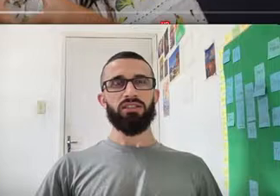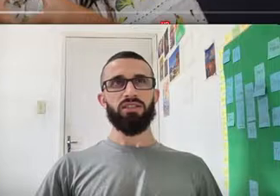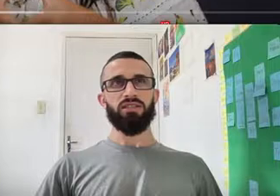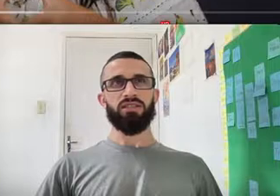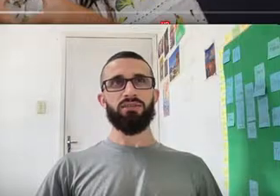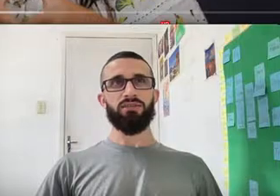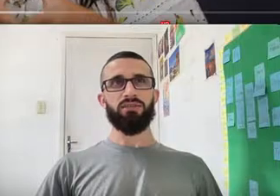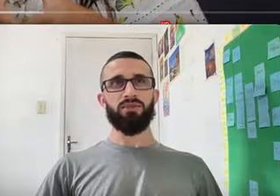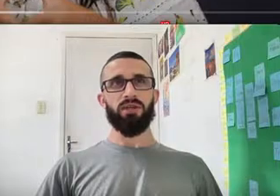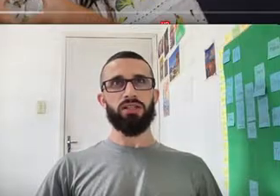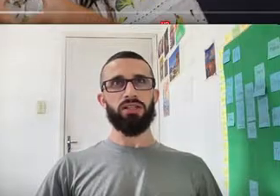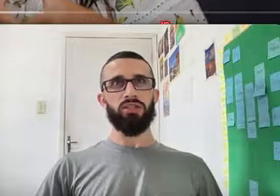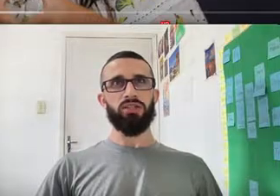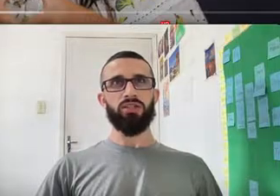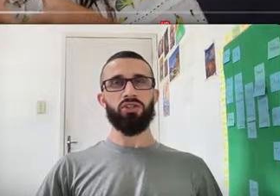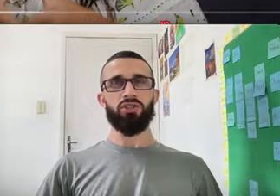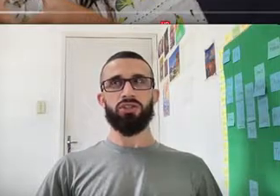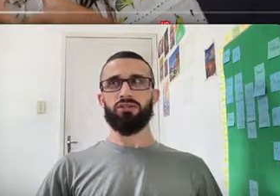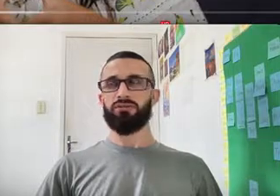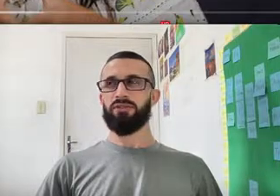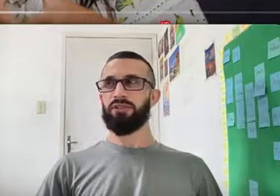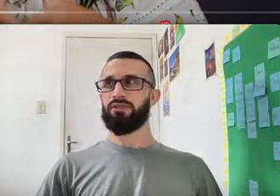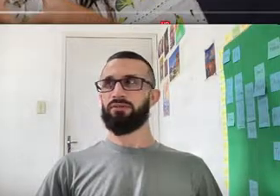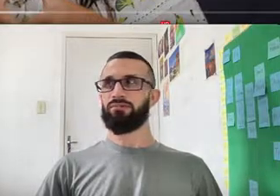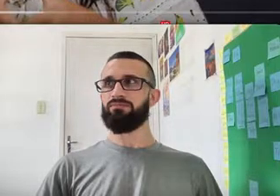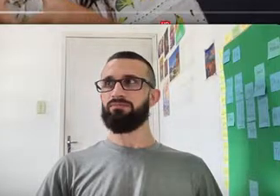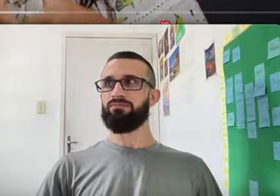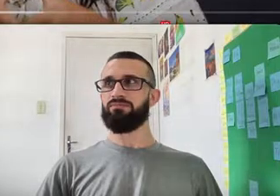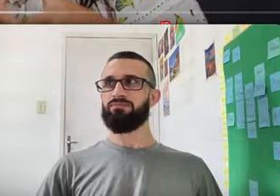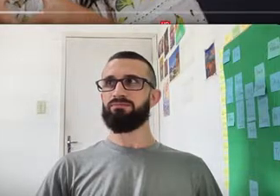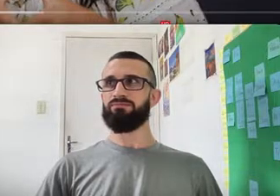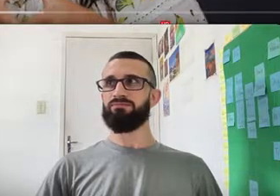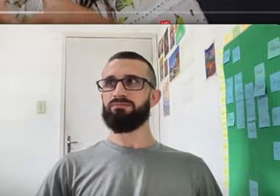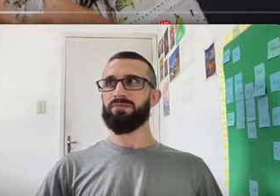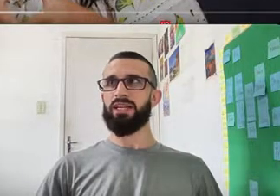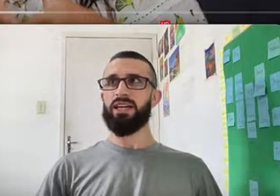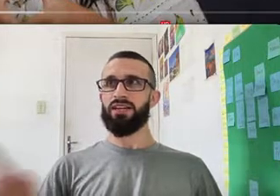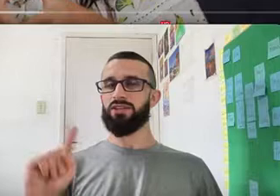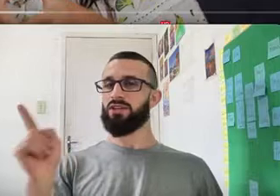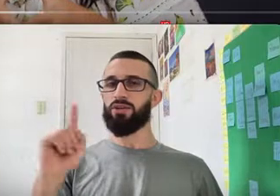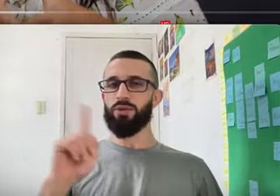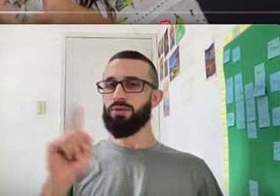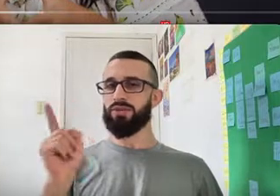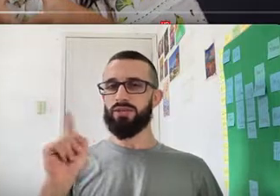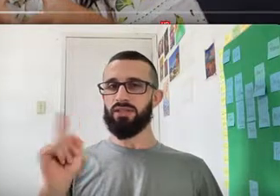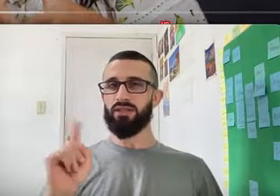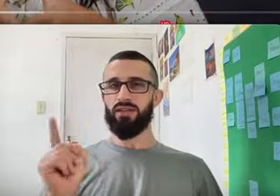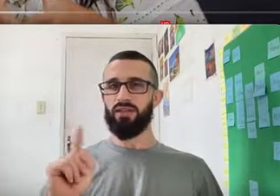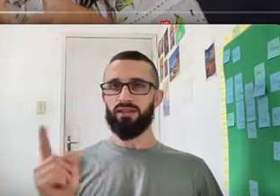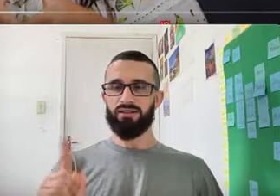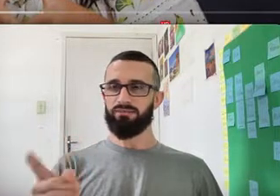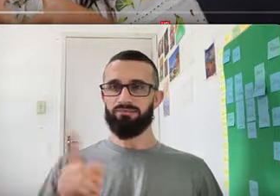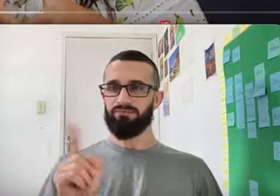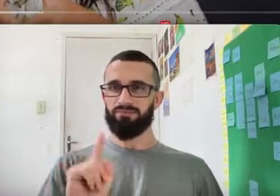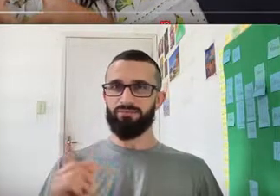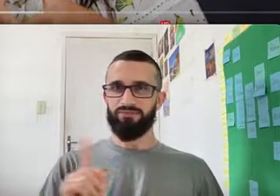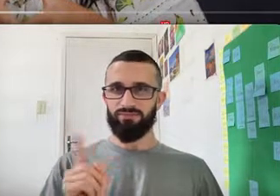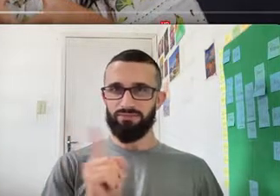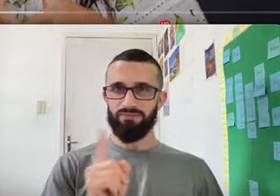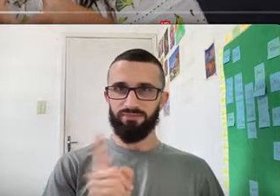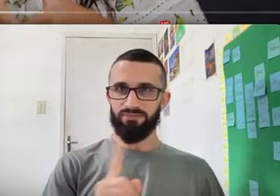To Give You A Sensation Of Yeah No It Wasn't Like That